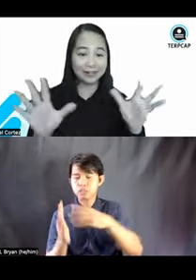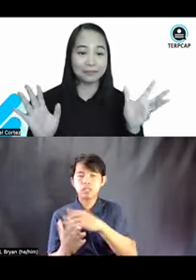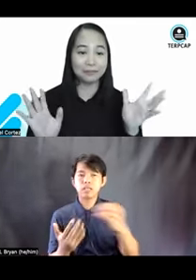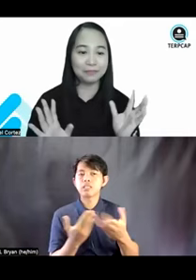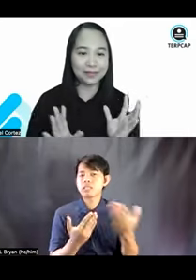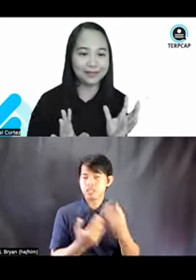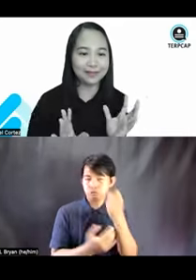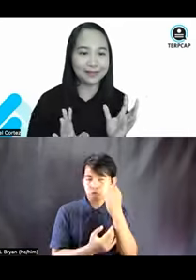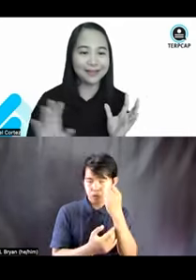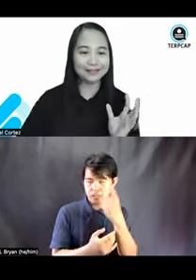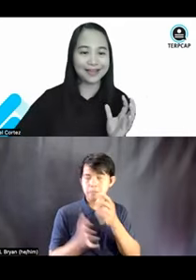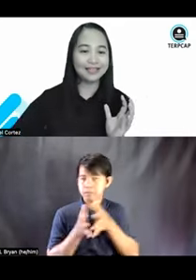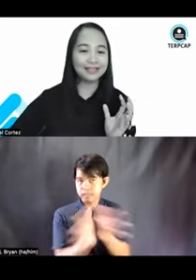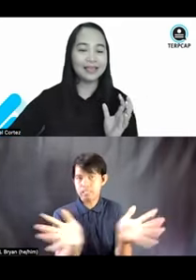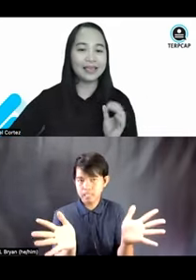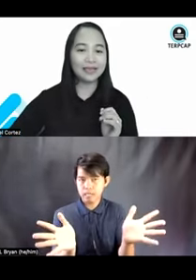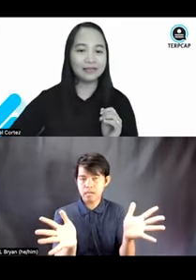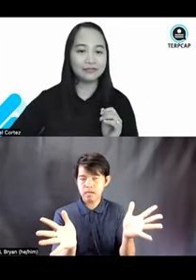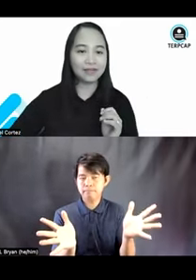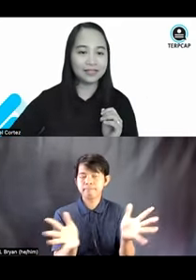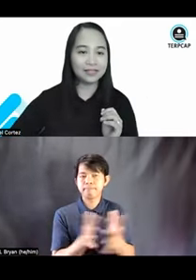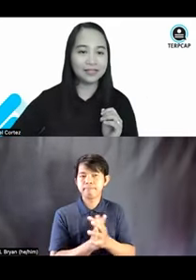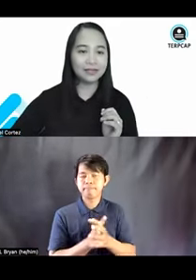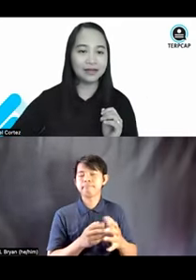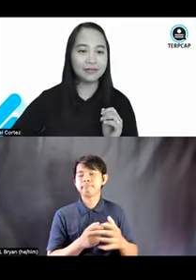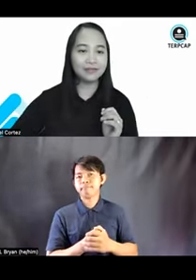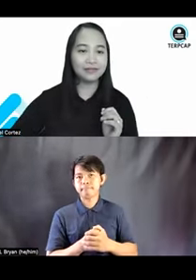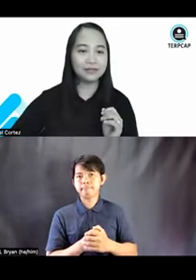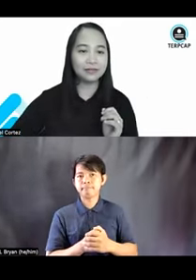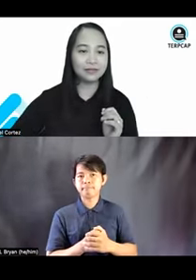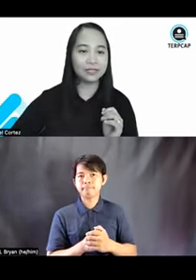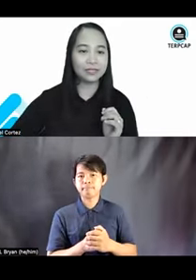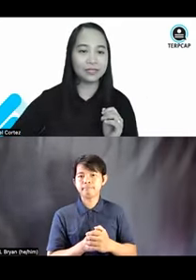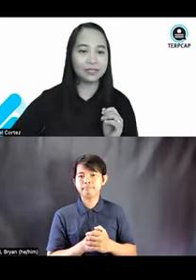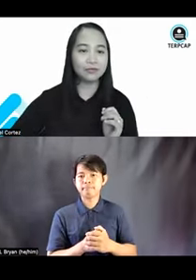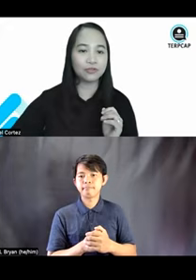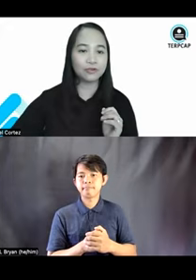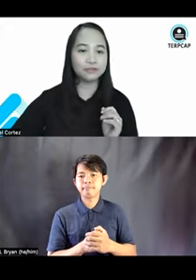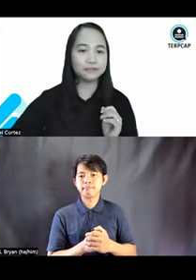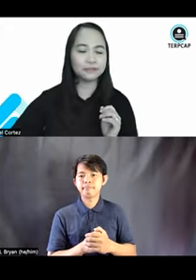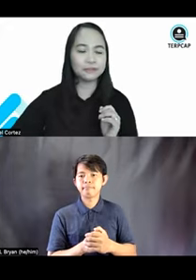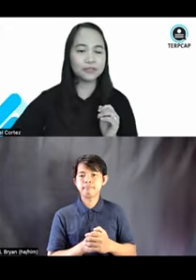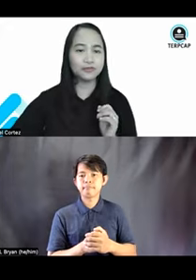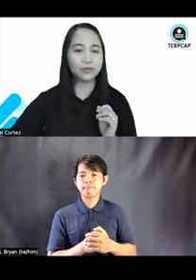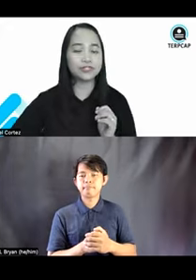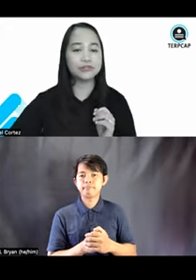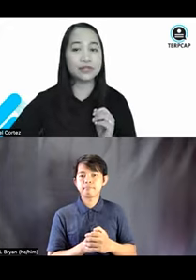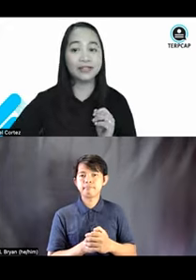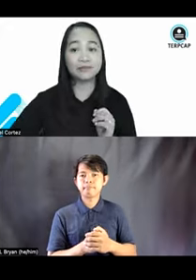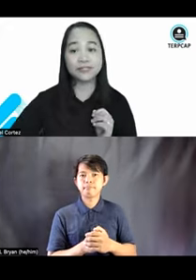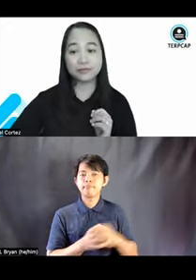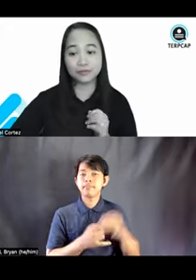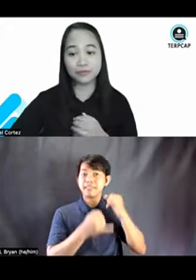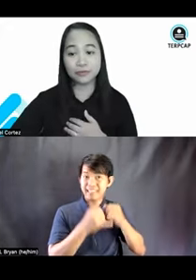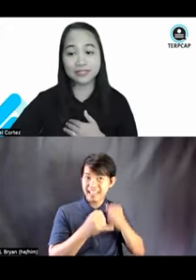the general public, right? And finally, you know, in conclusion, of course, to the